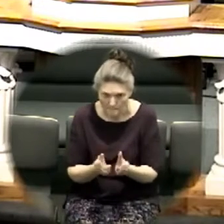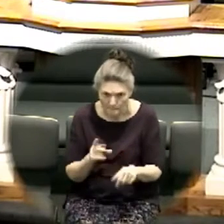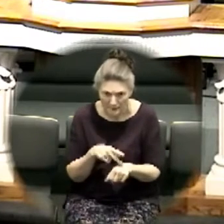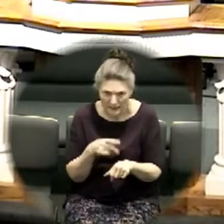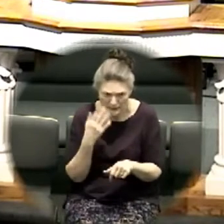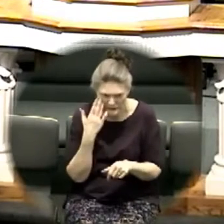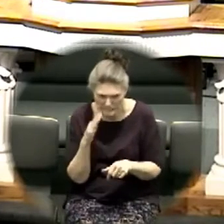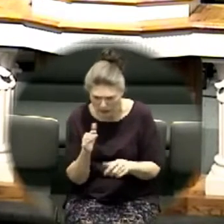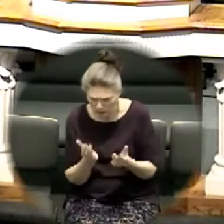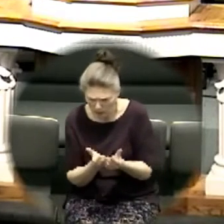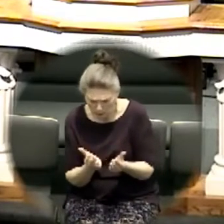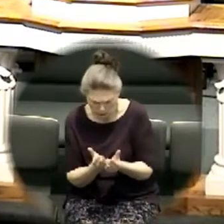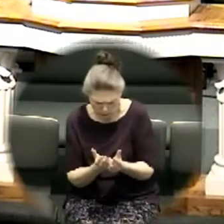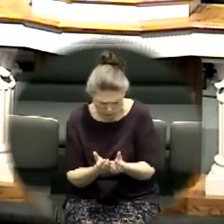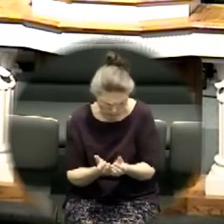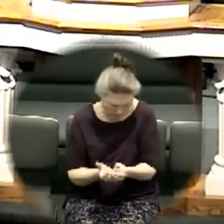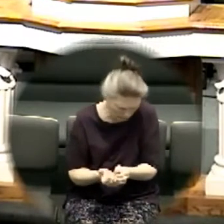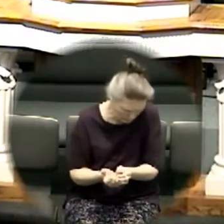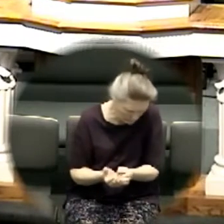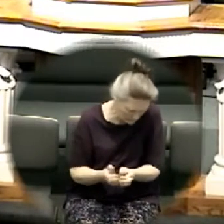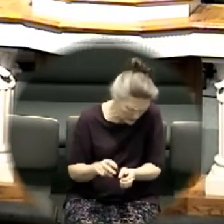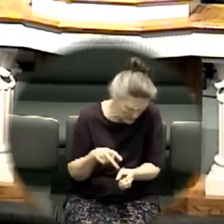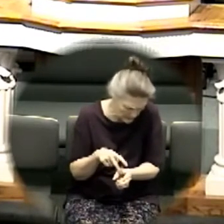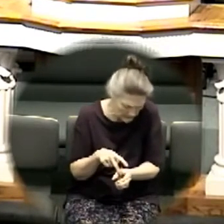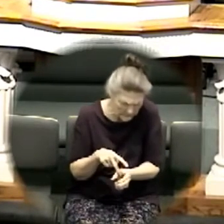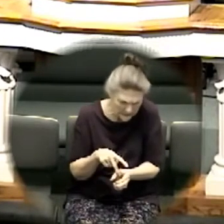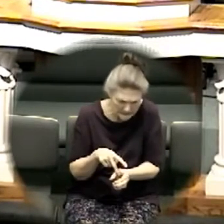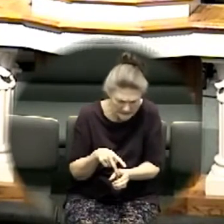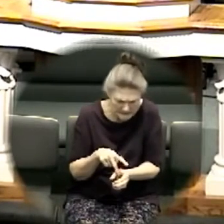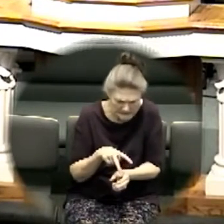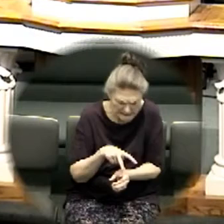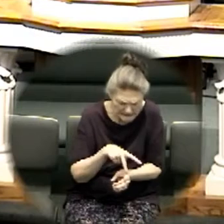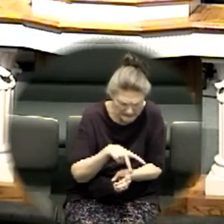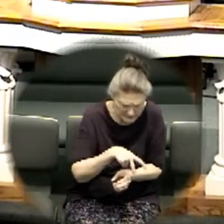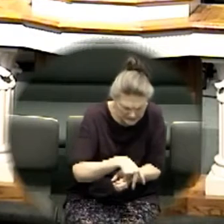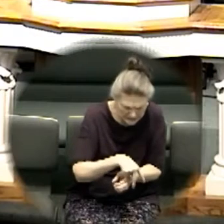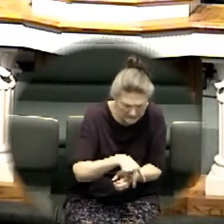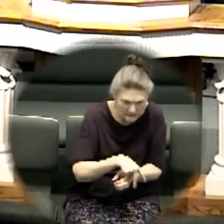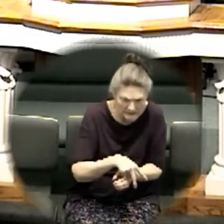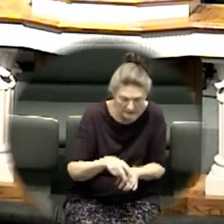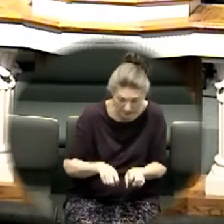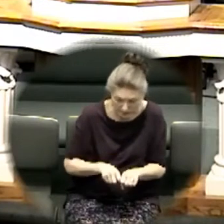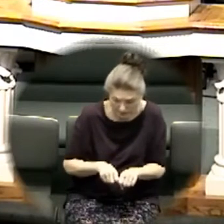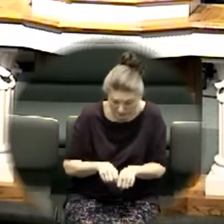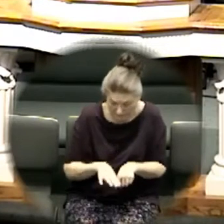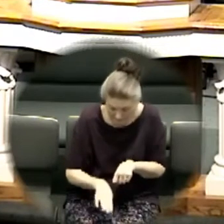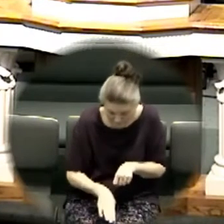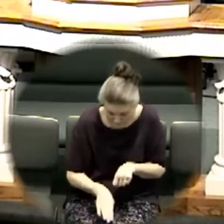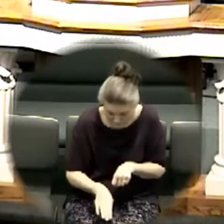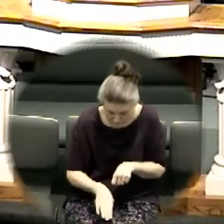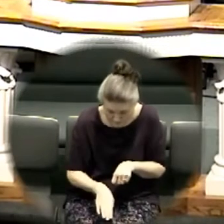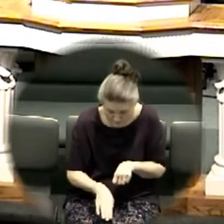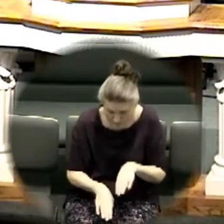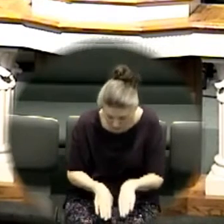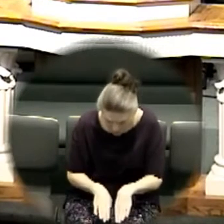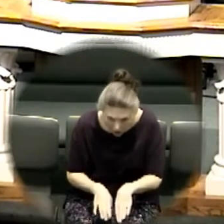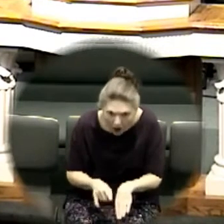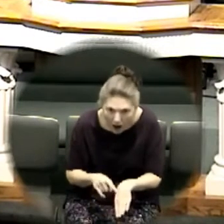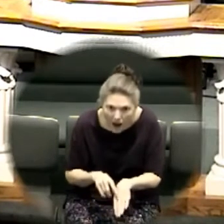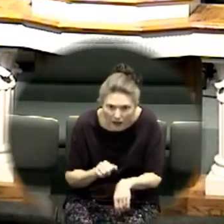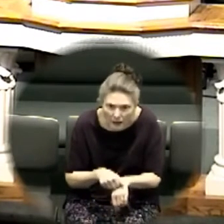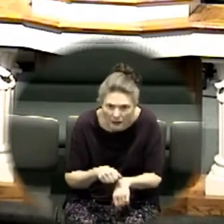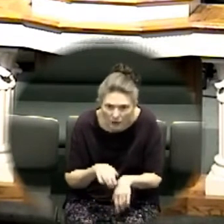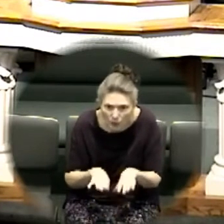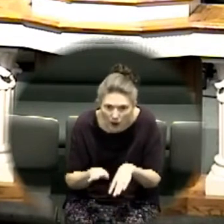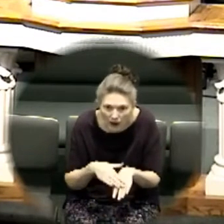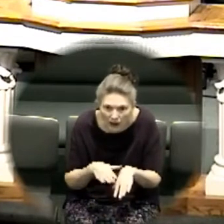the second step was easy after the priest went into the water the next guy was like hey this is fine we get dry ground